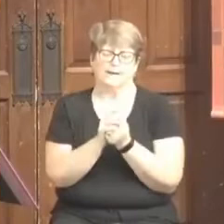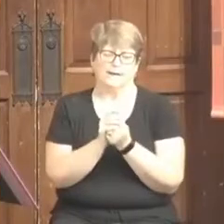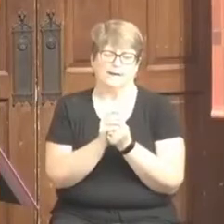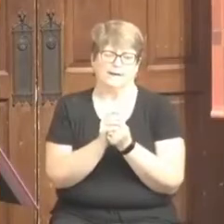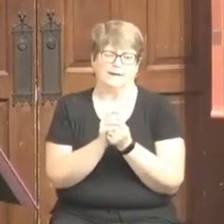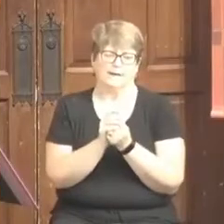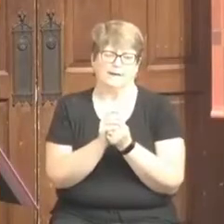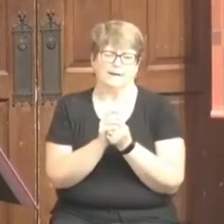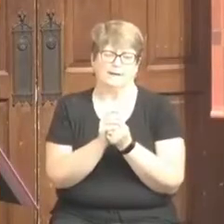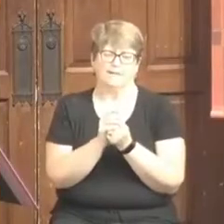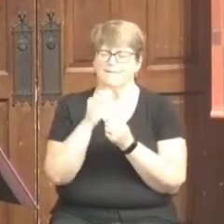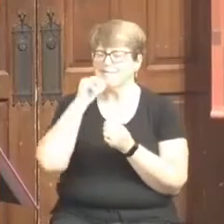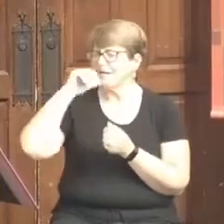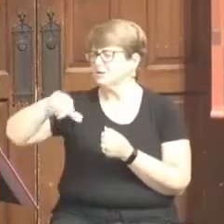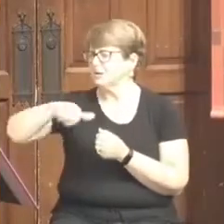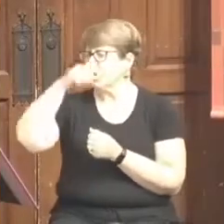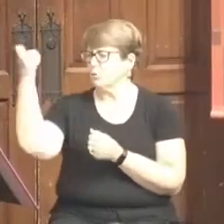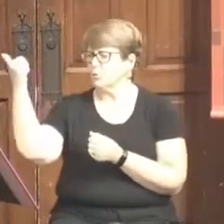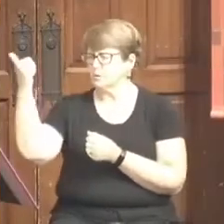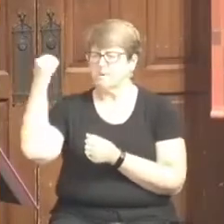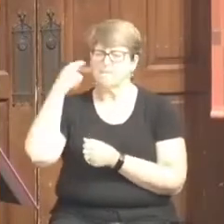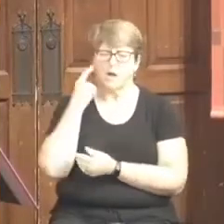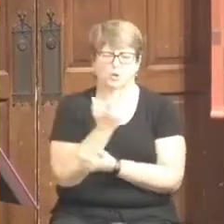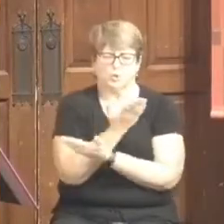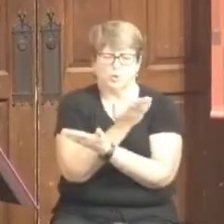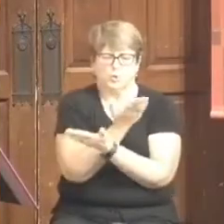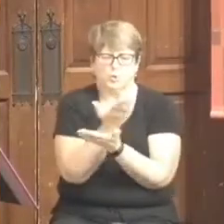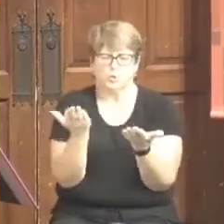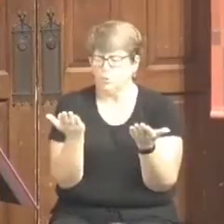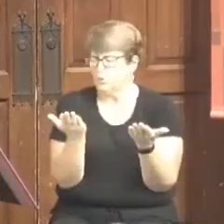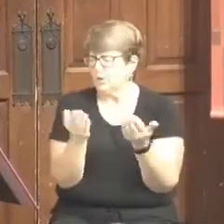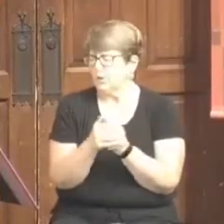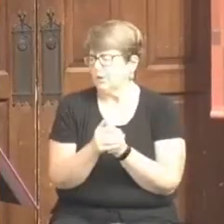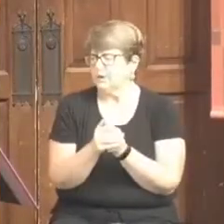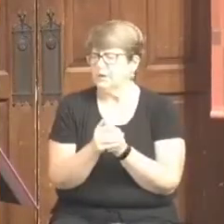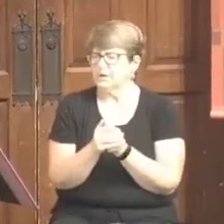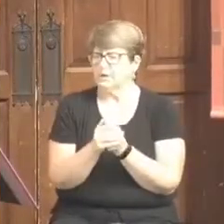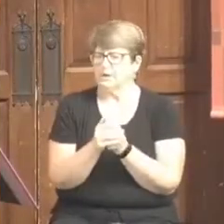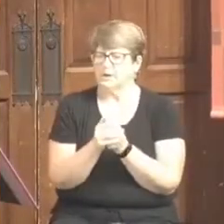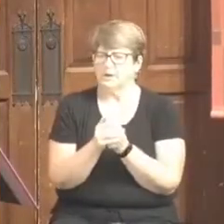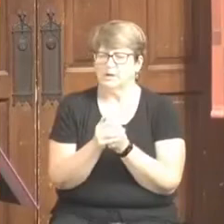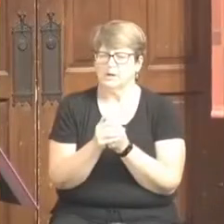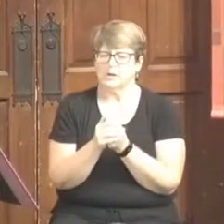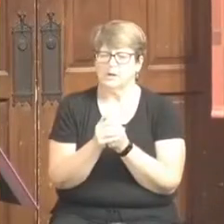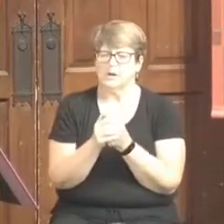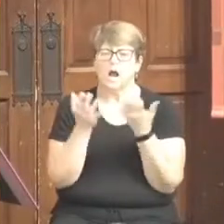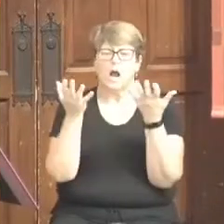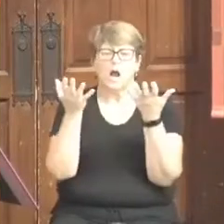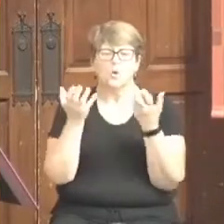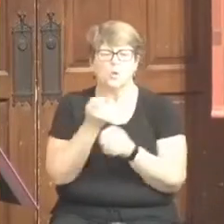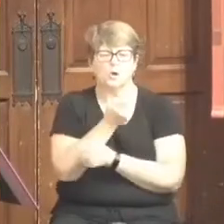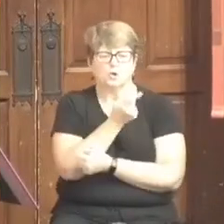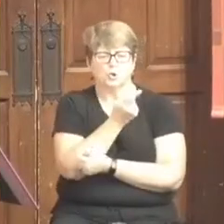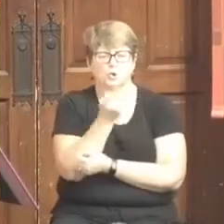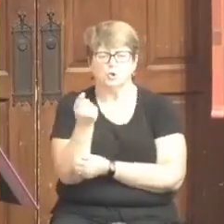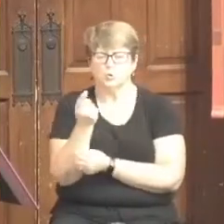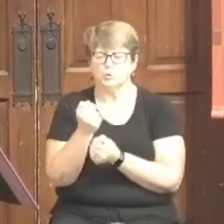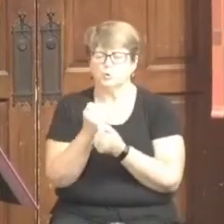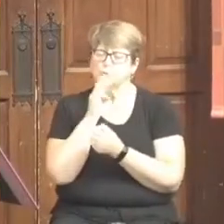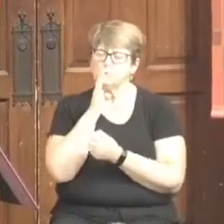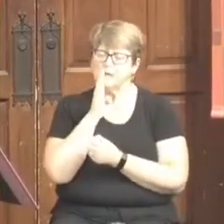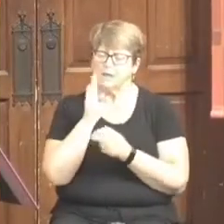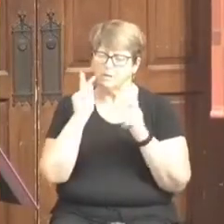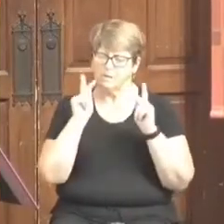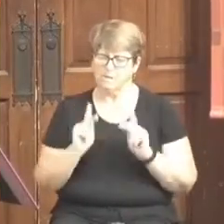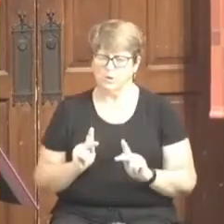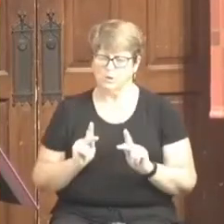somebody else, but you. And so I want you to be the person God has